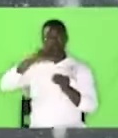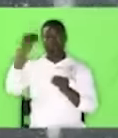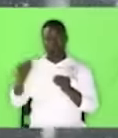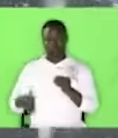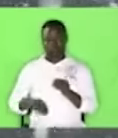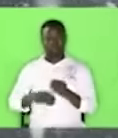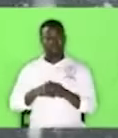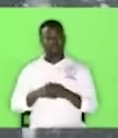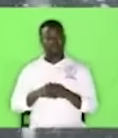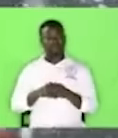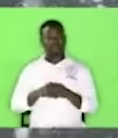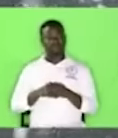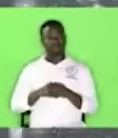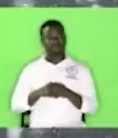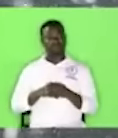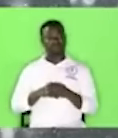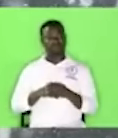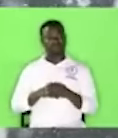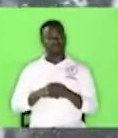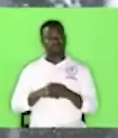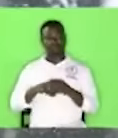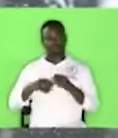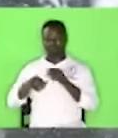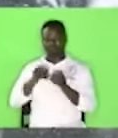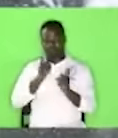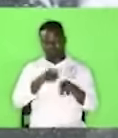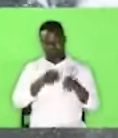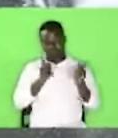but he led me to this man's house.